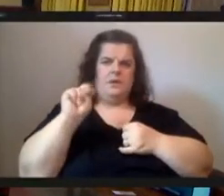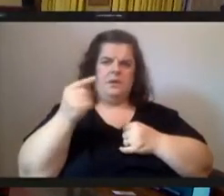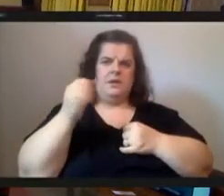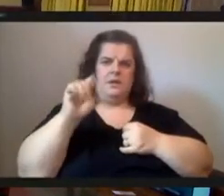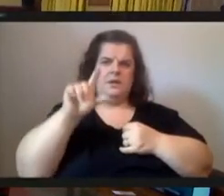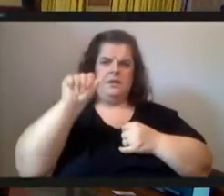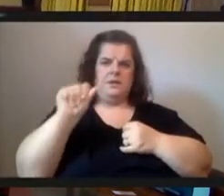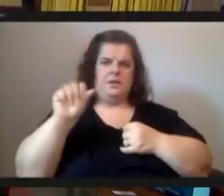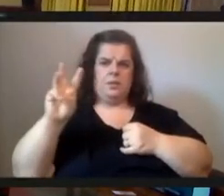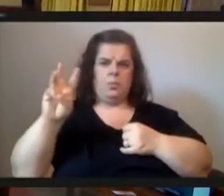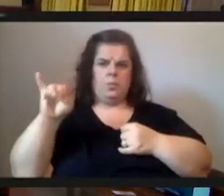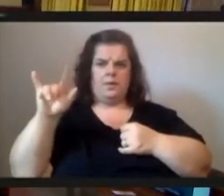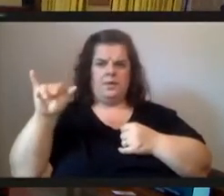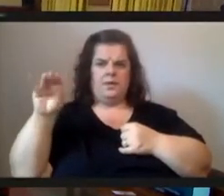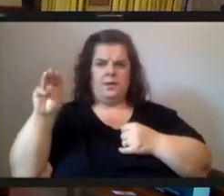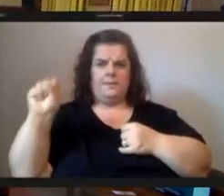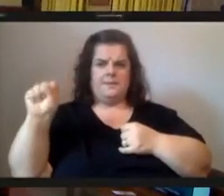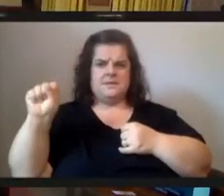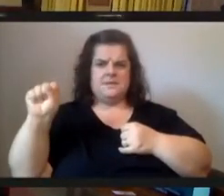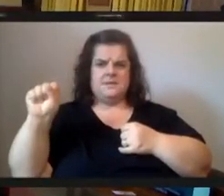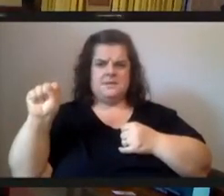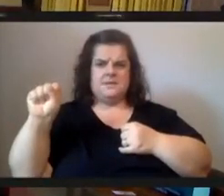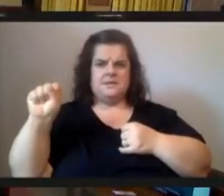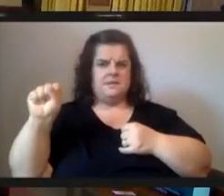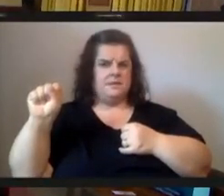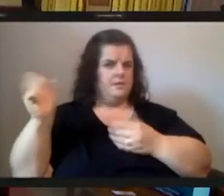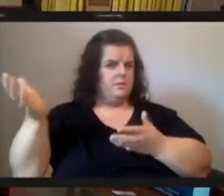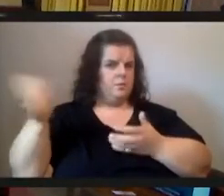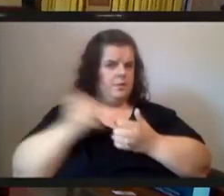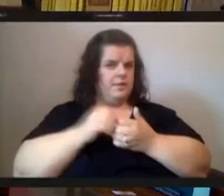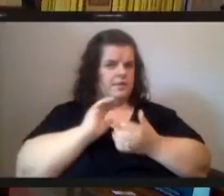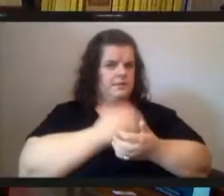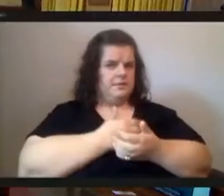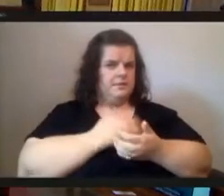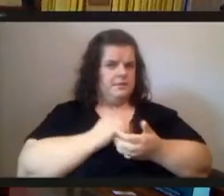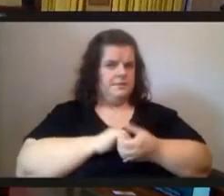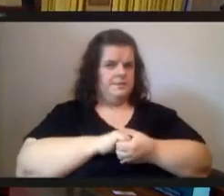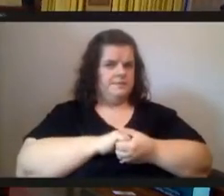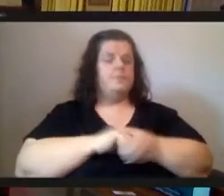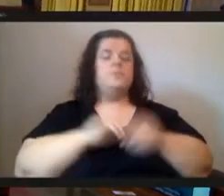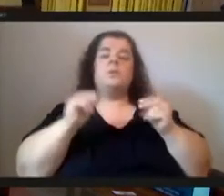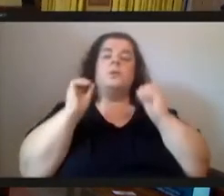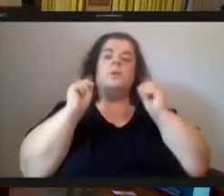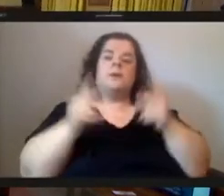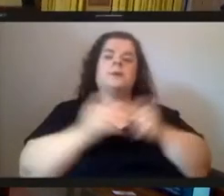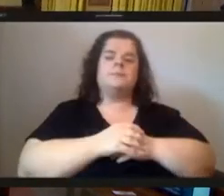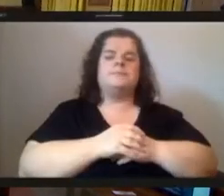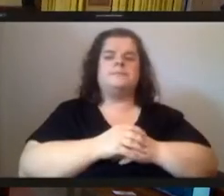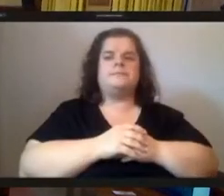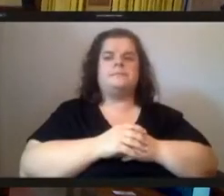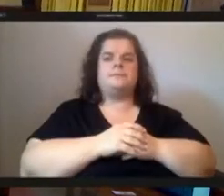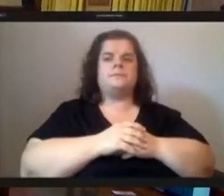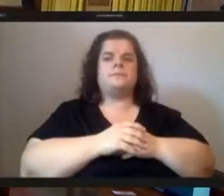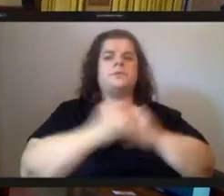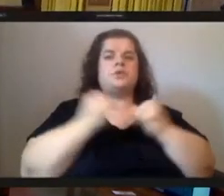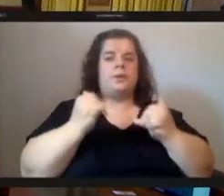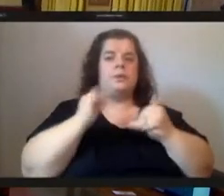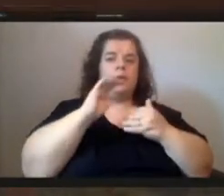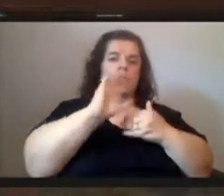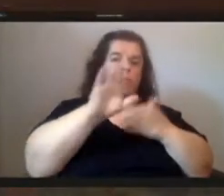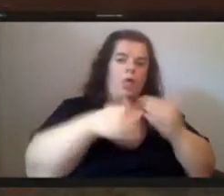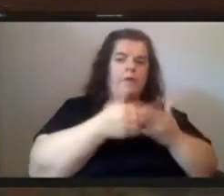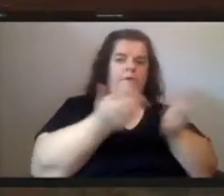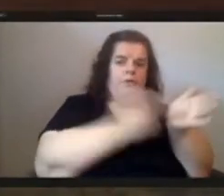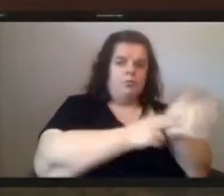is angela williams with us no okay so those were all of our registered